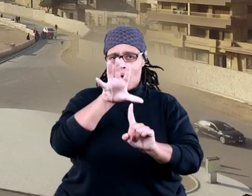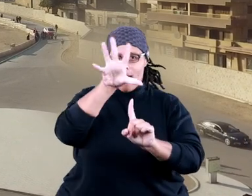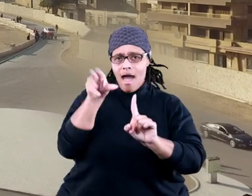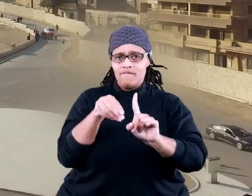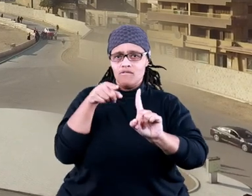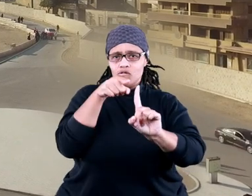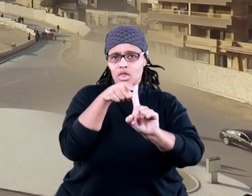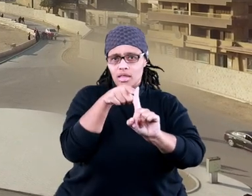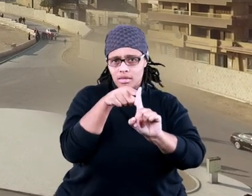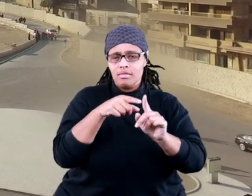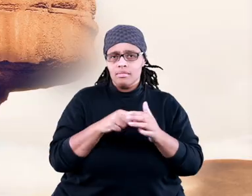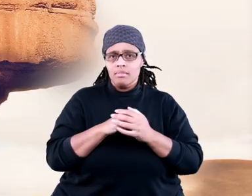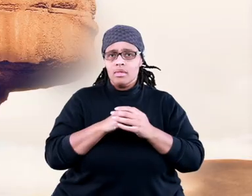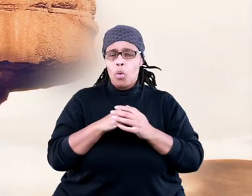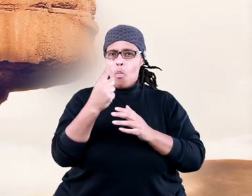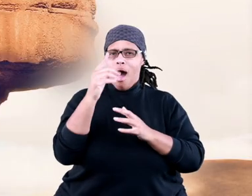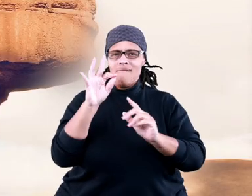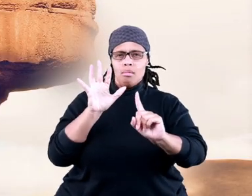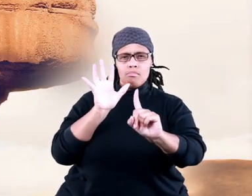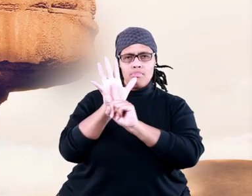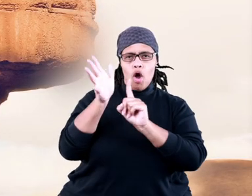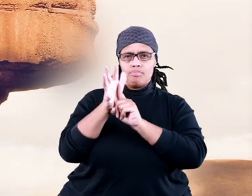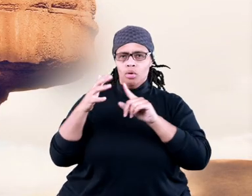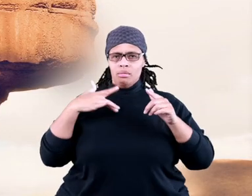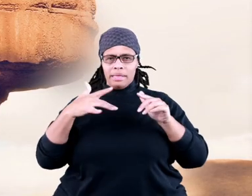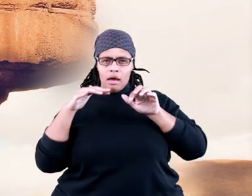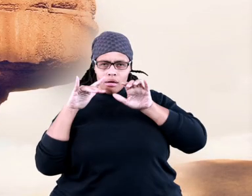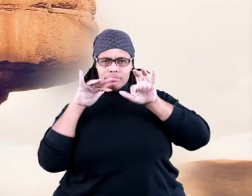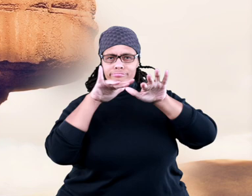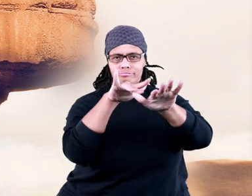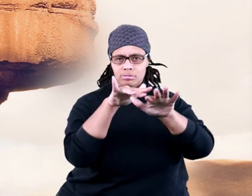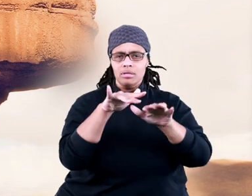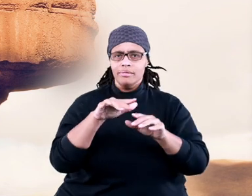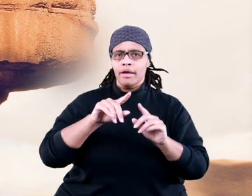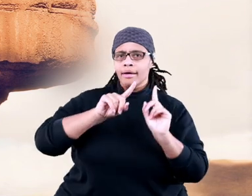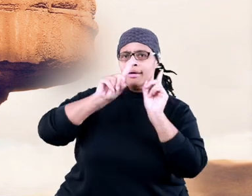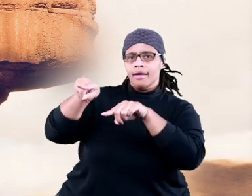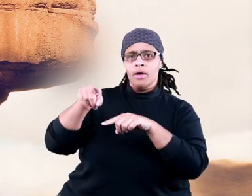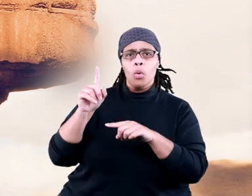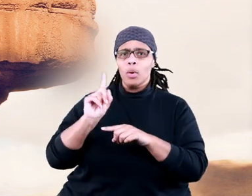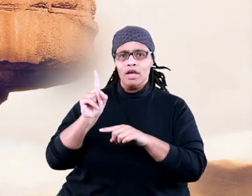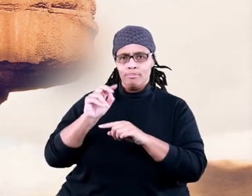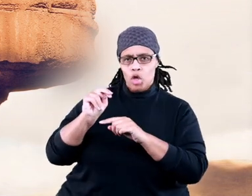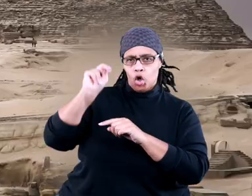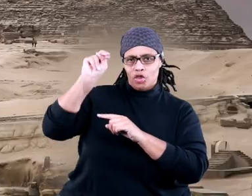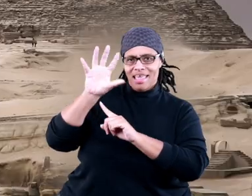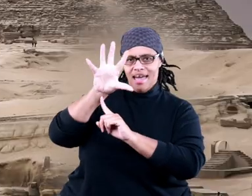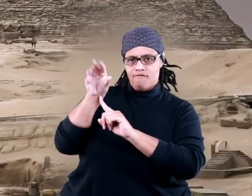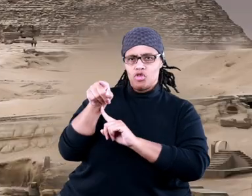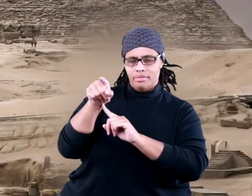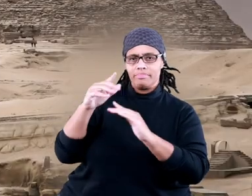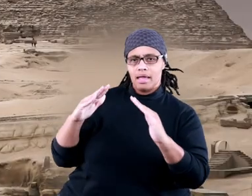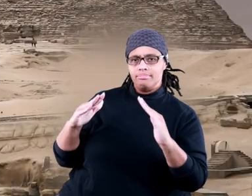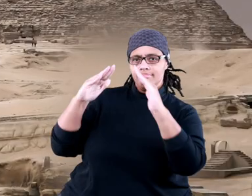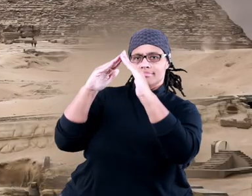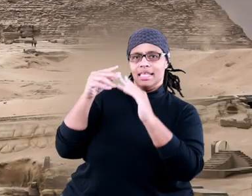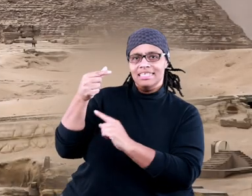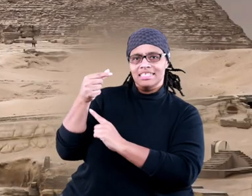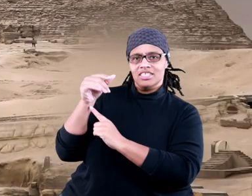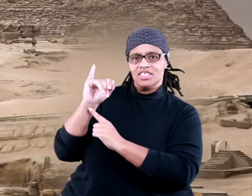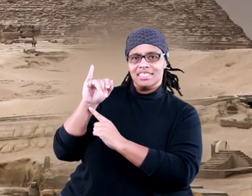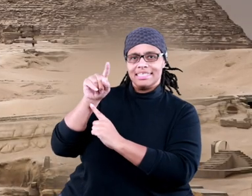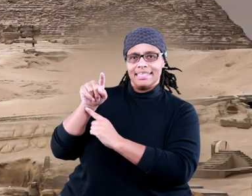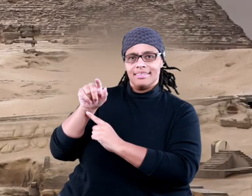African countries. One of the most famous tourist attractions in northern Africa is probably the